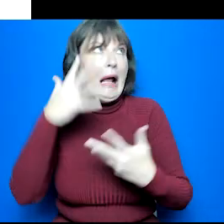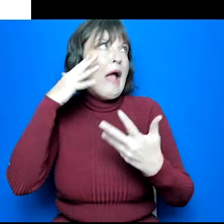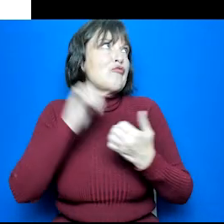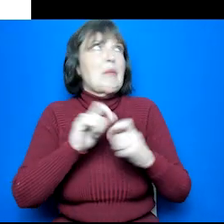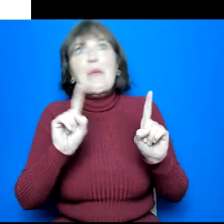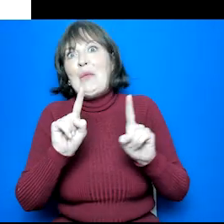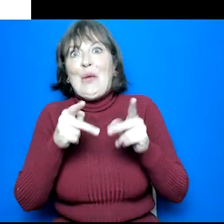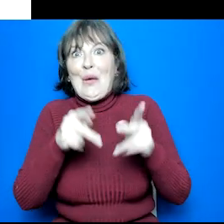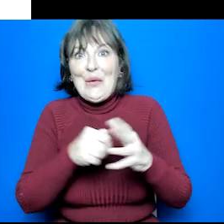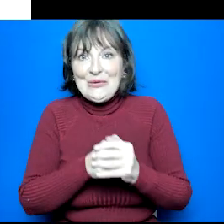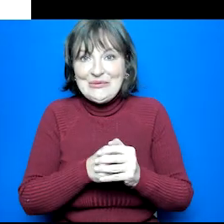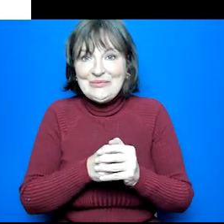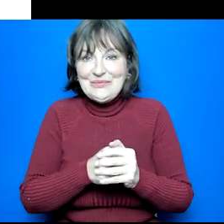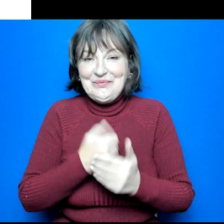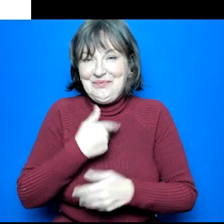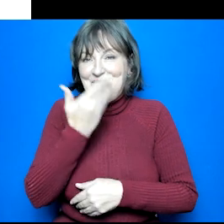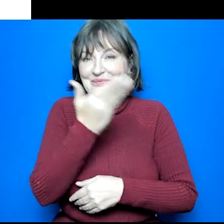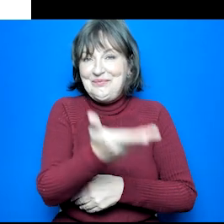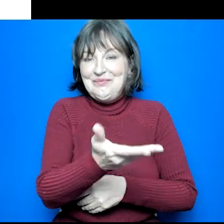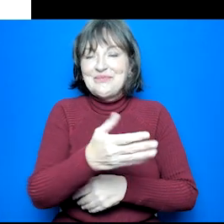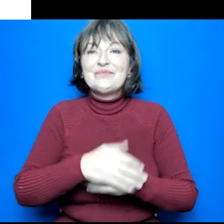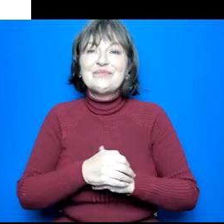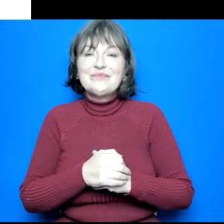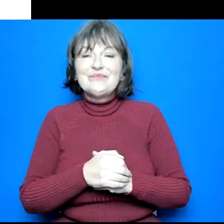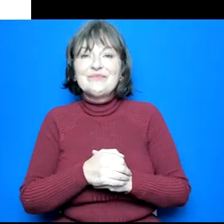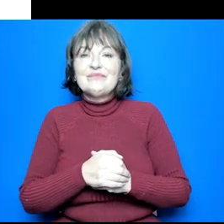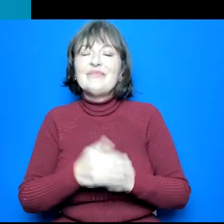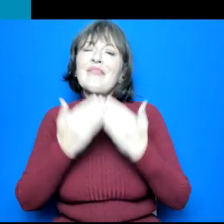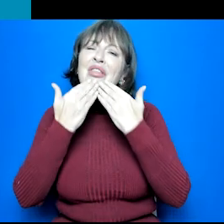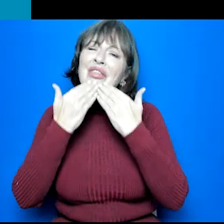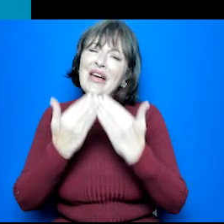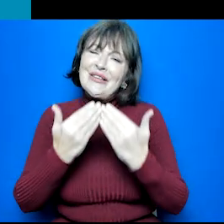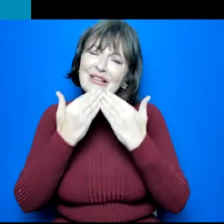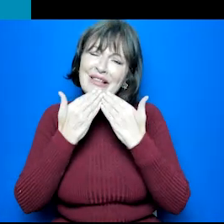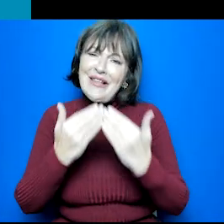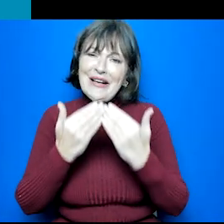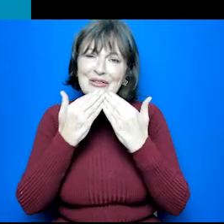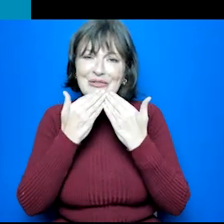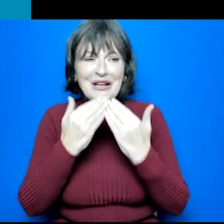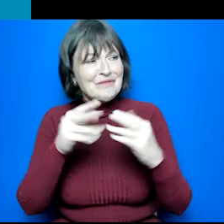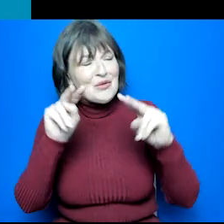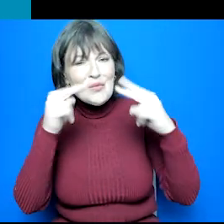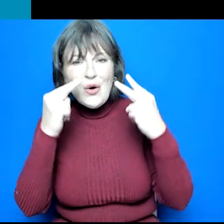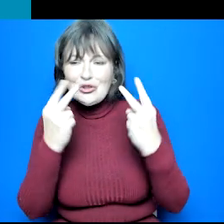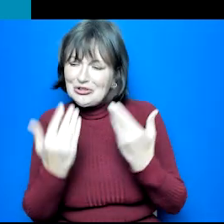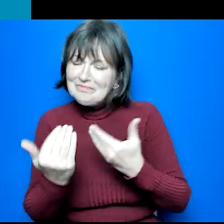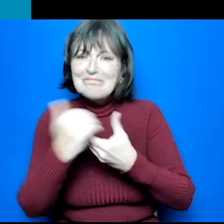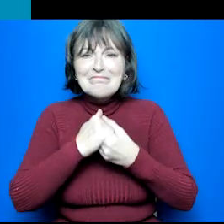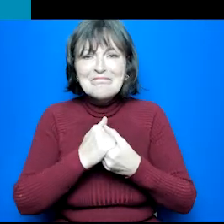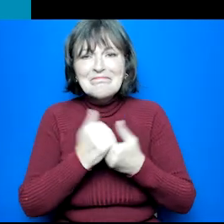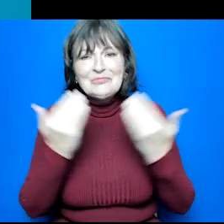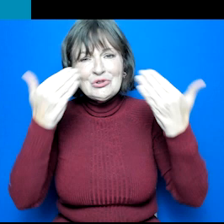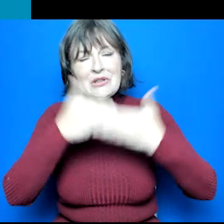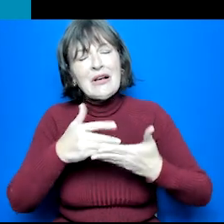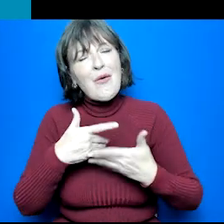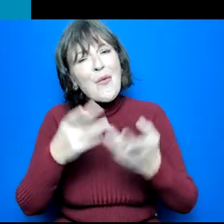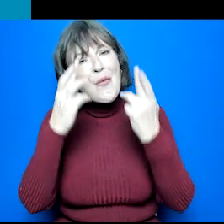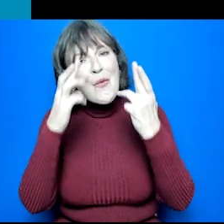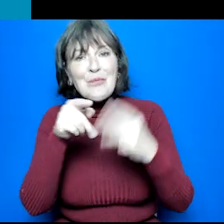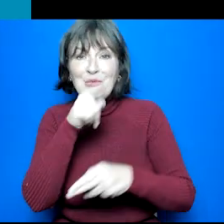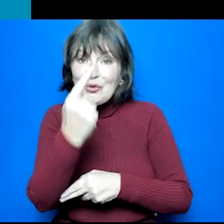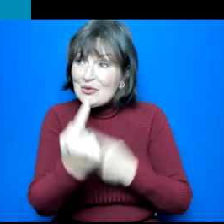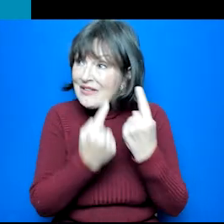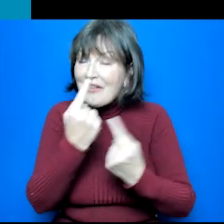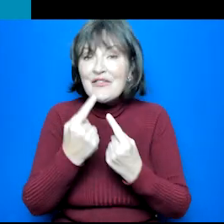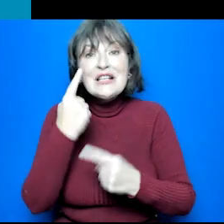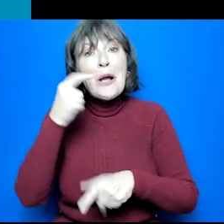whatever it's called now at myworldscotland so thank you so much for joining us tonight we wish you and your young person all the